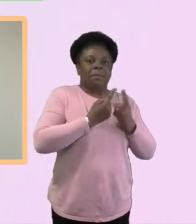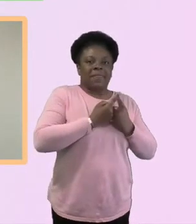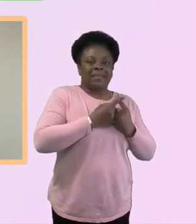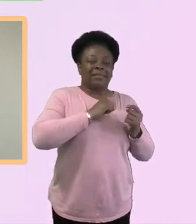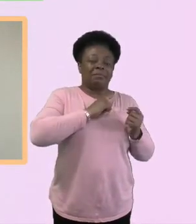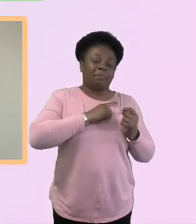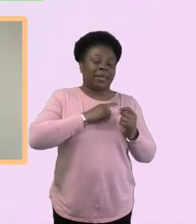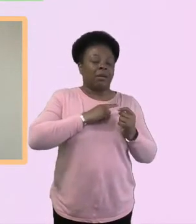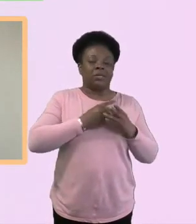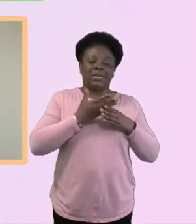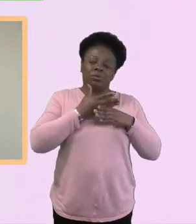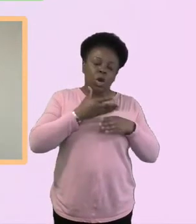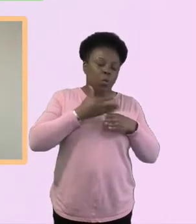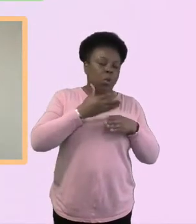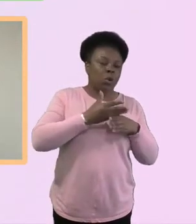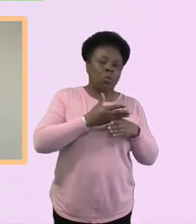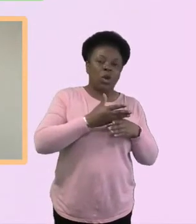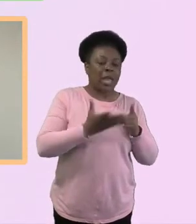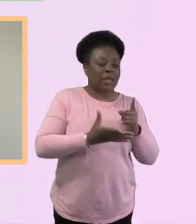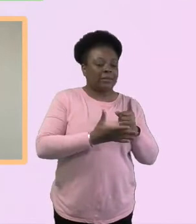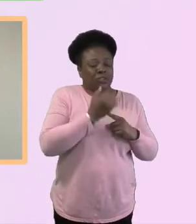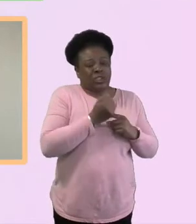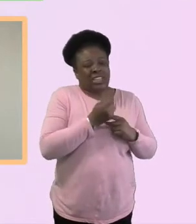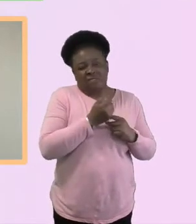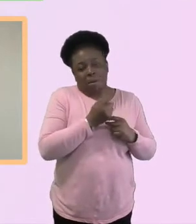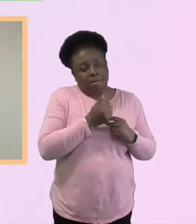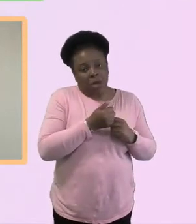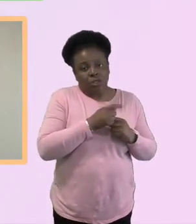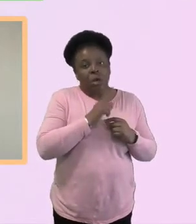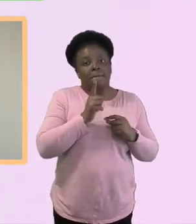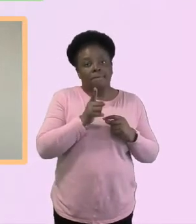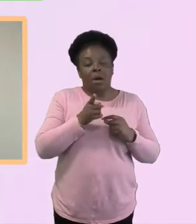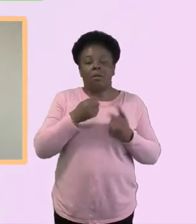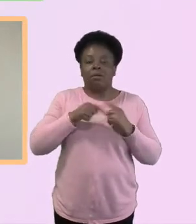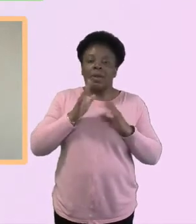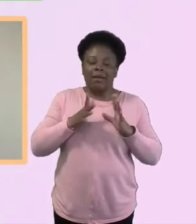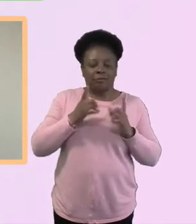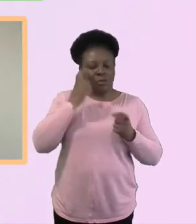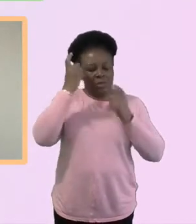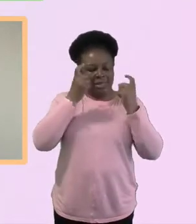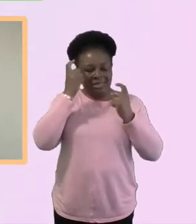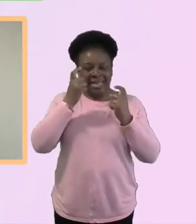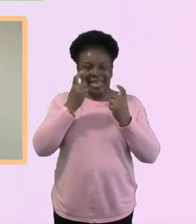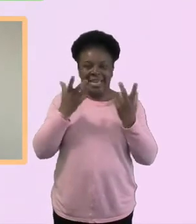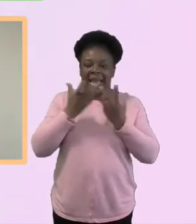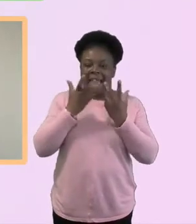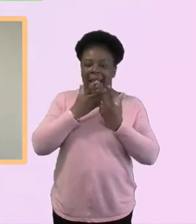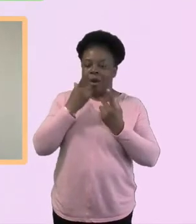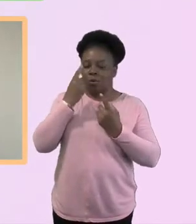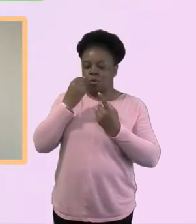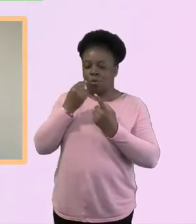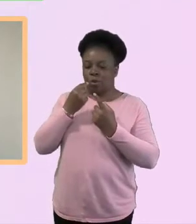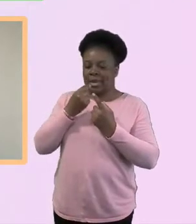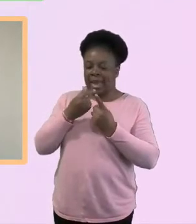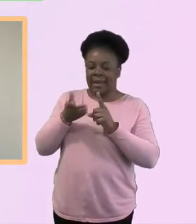time to continue what, what really matters. I think I can't see the end of what says, it says here, it's